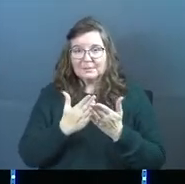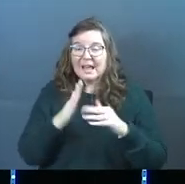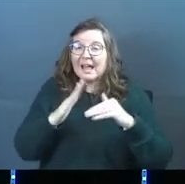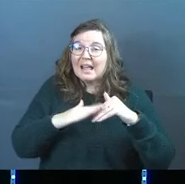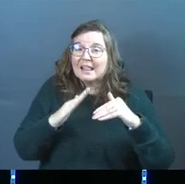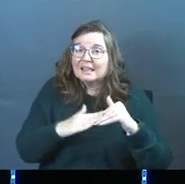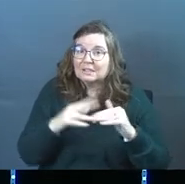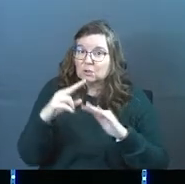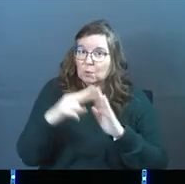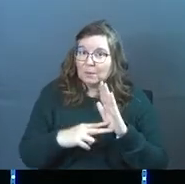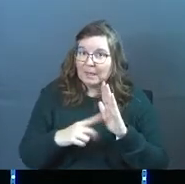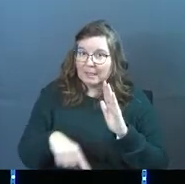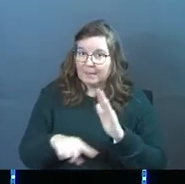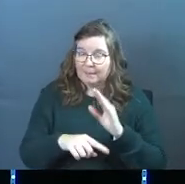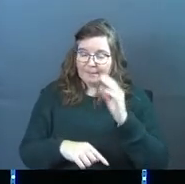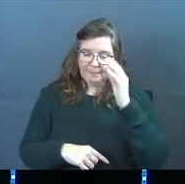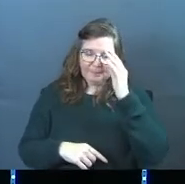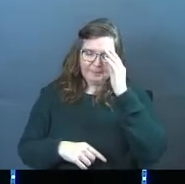At least read them.